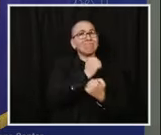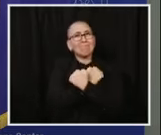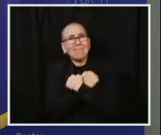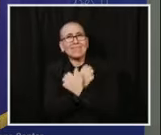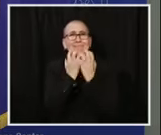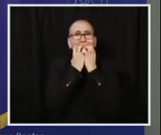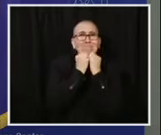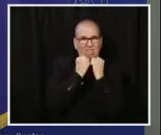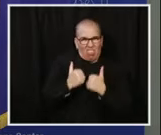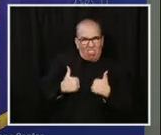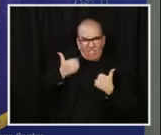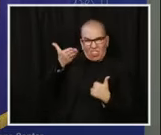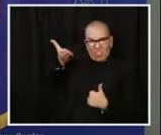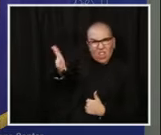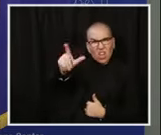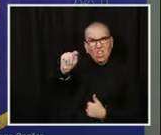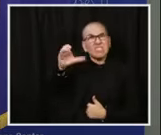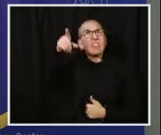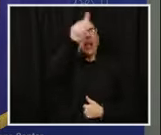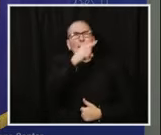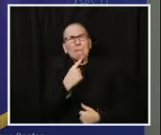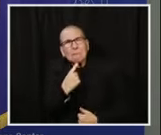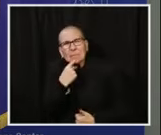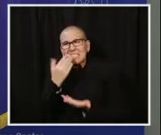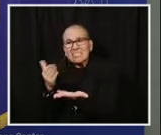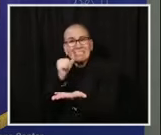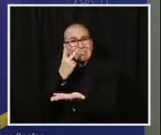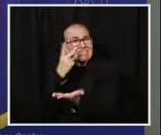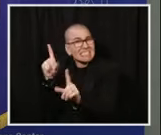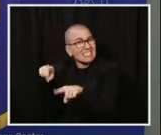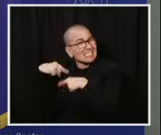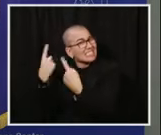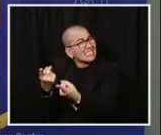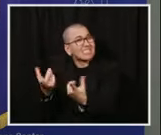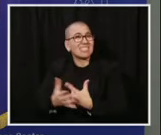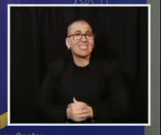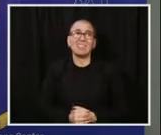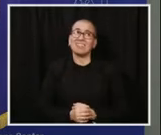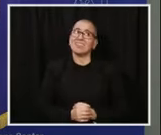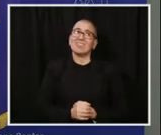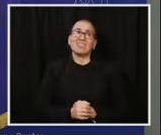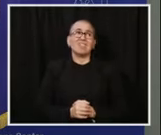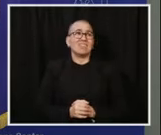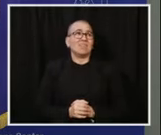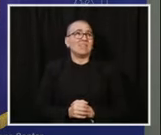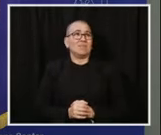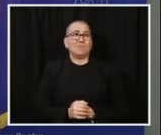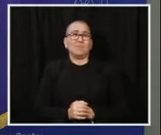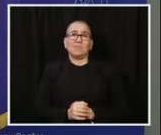there, Minnesota. Be safe, be smart, and help our treasured seniors stay close to their friends and family.